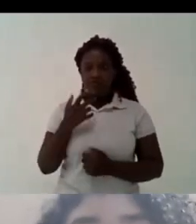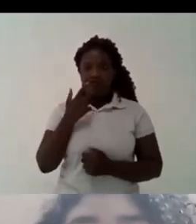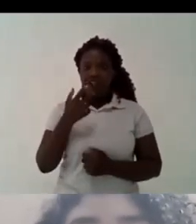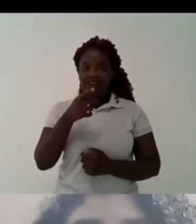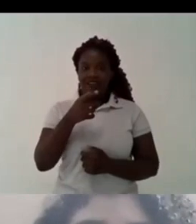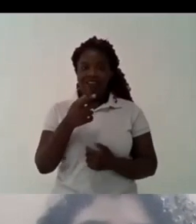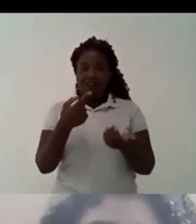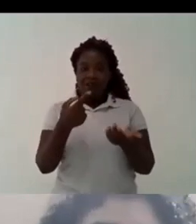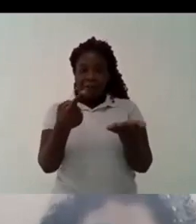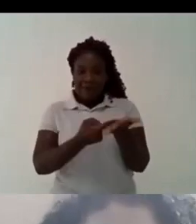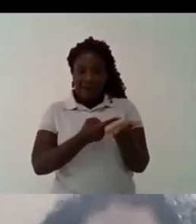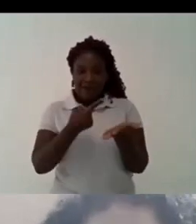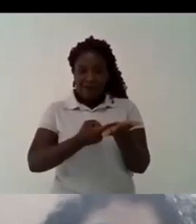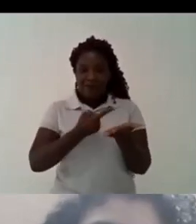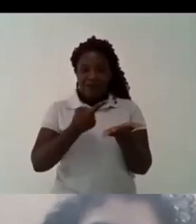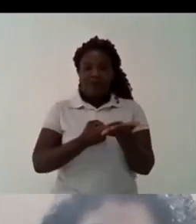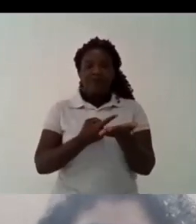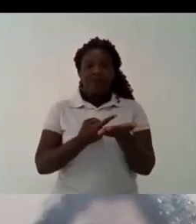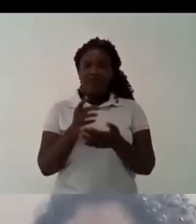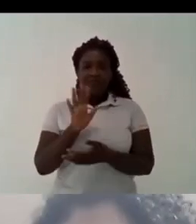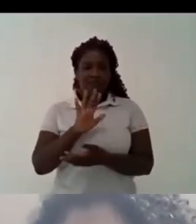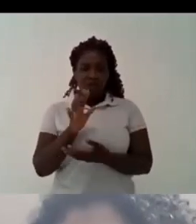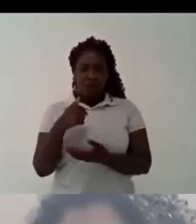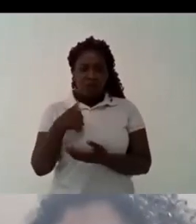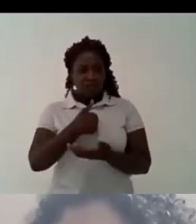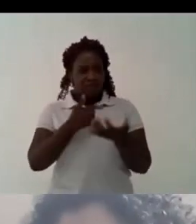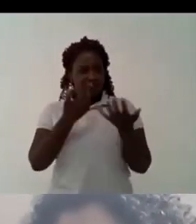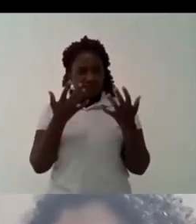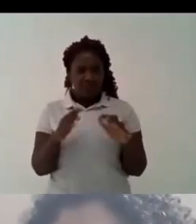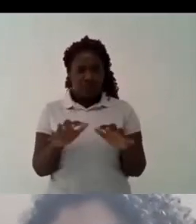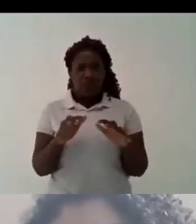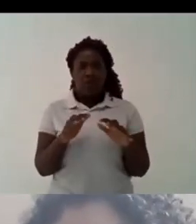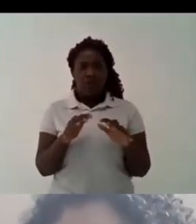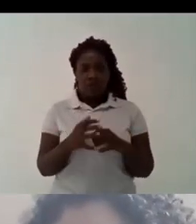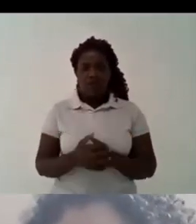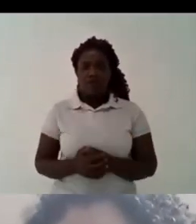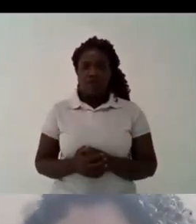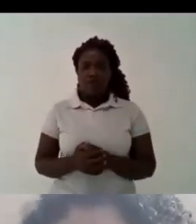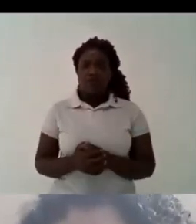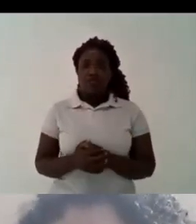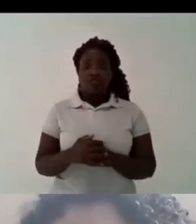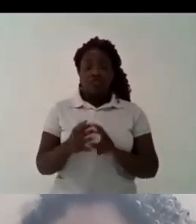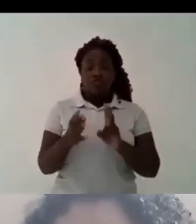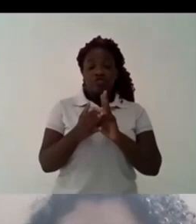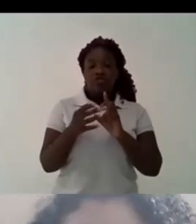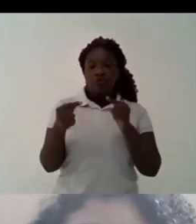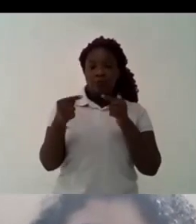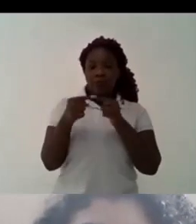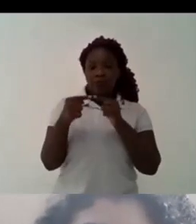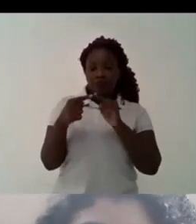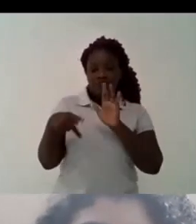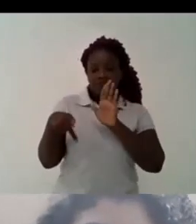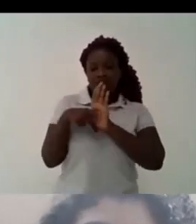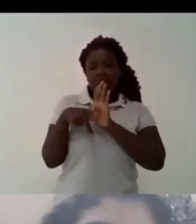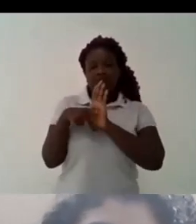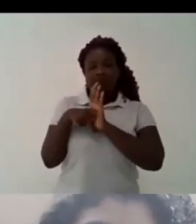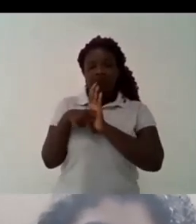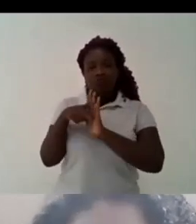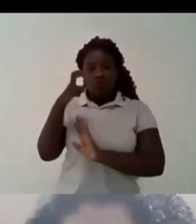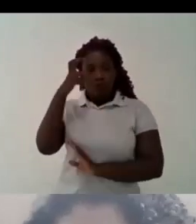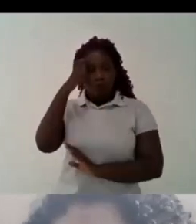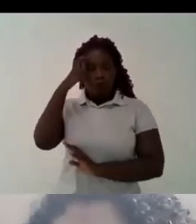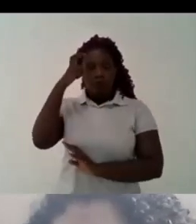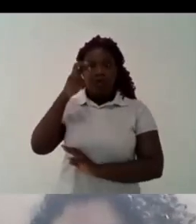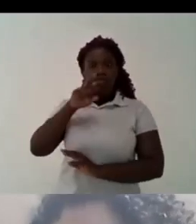suffer an evolution and become like a white man but that is not how